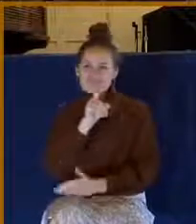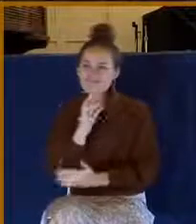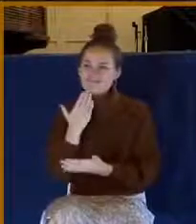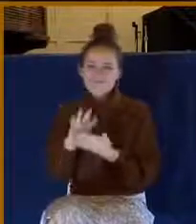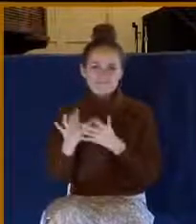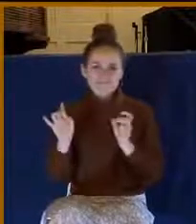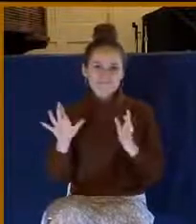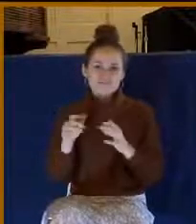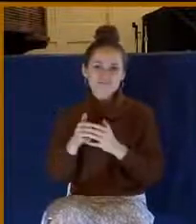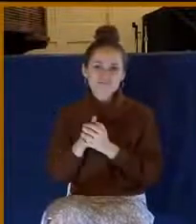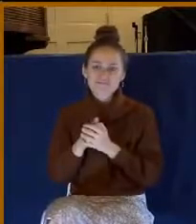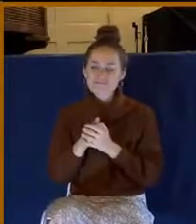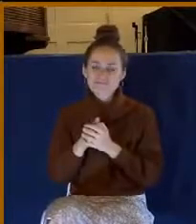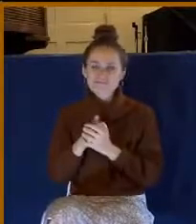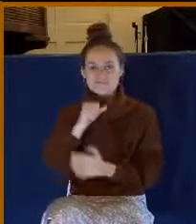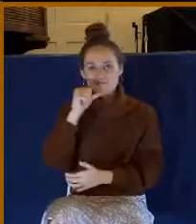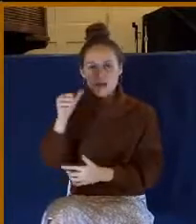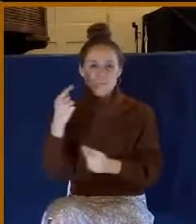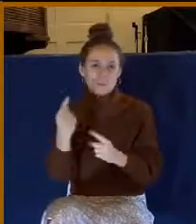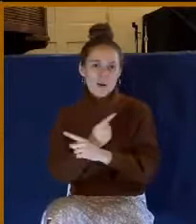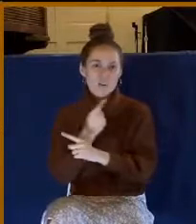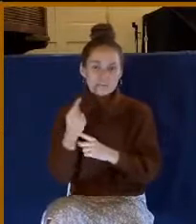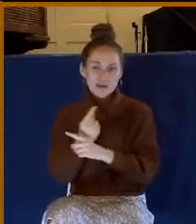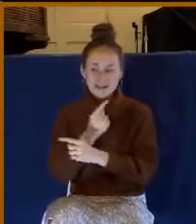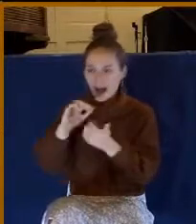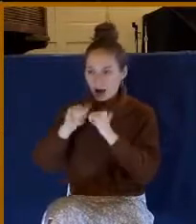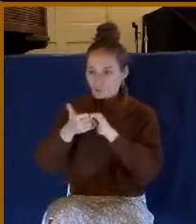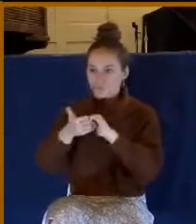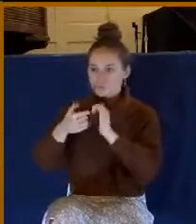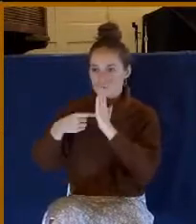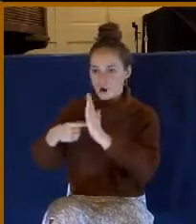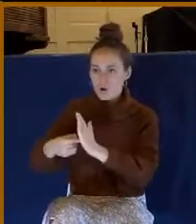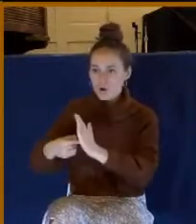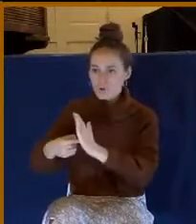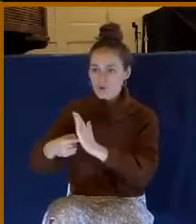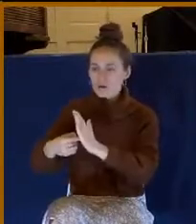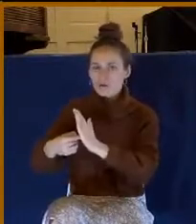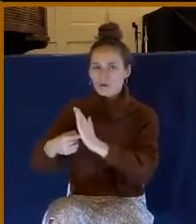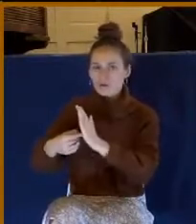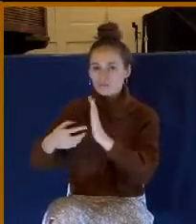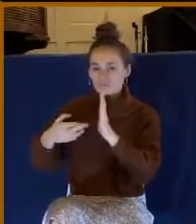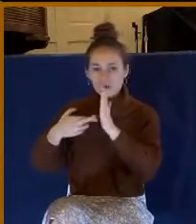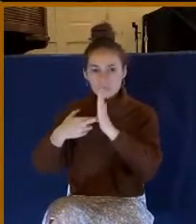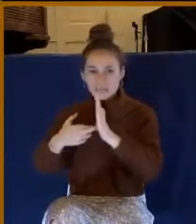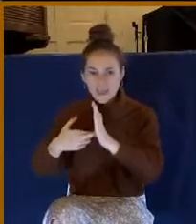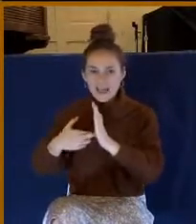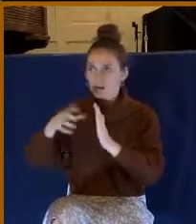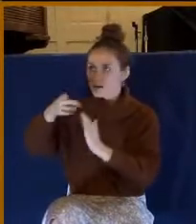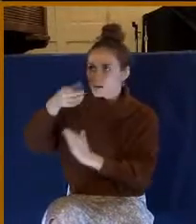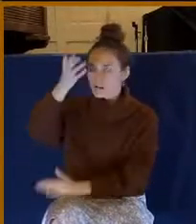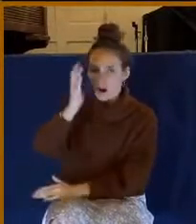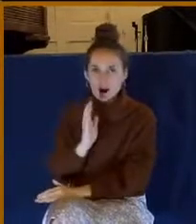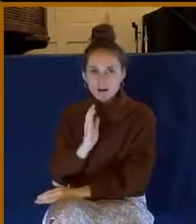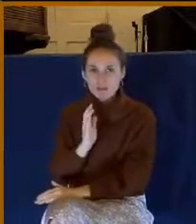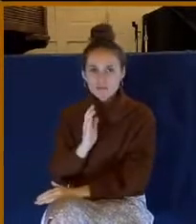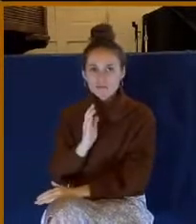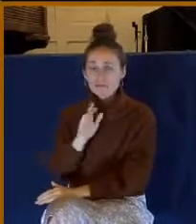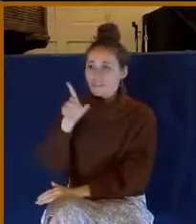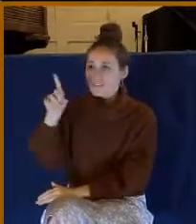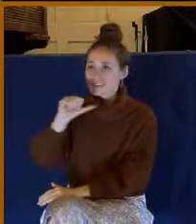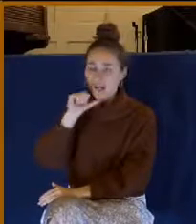to portray a gracious and loving God. God is not a bill collector. God is a great giver.